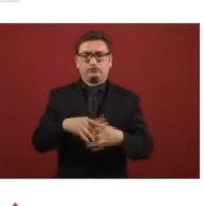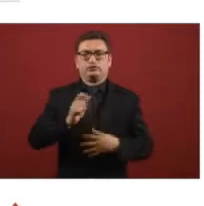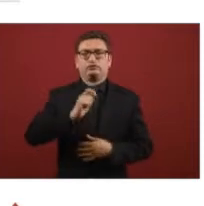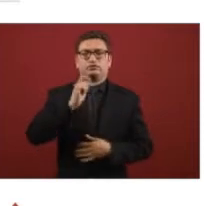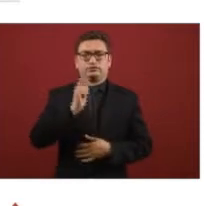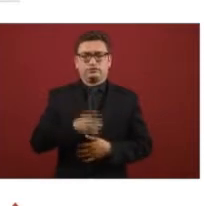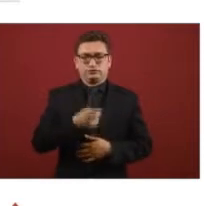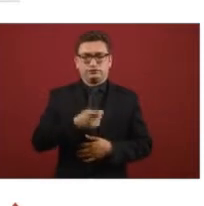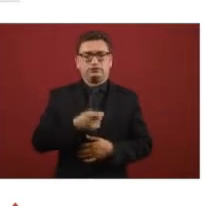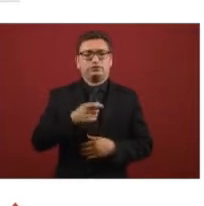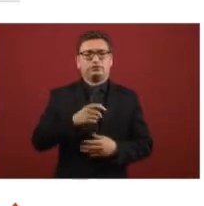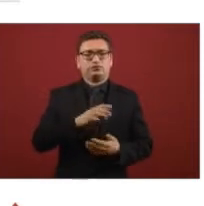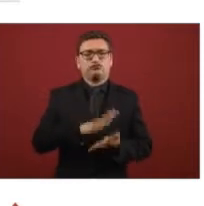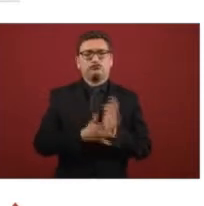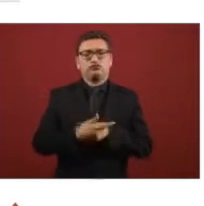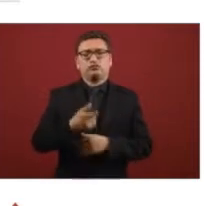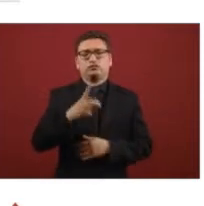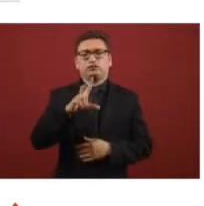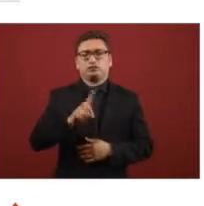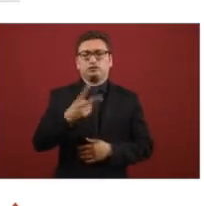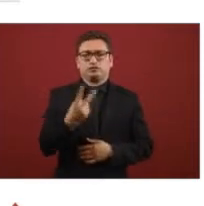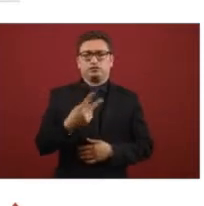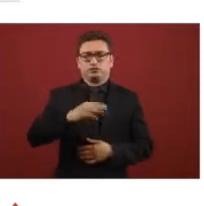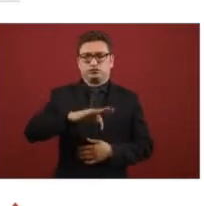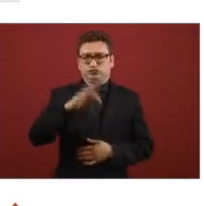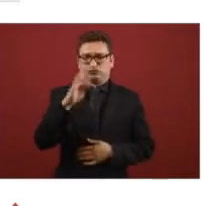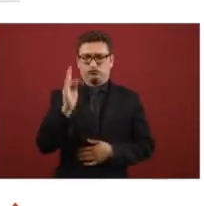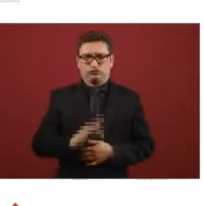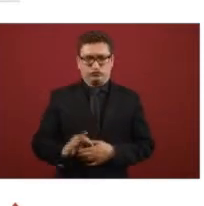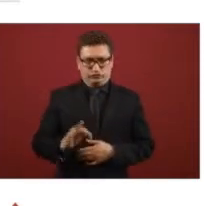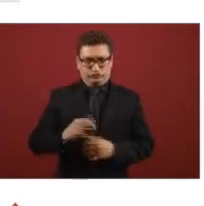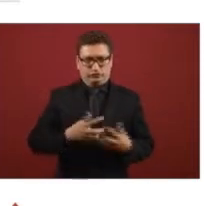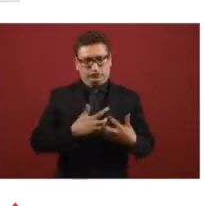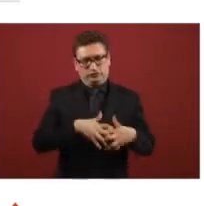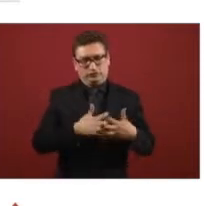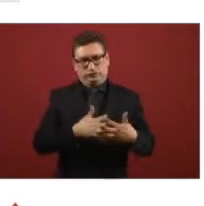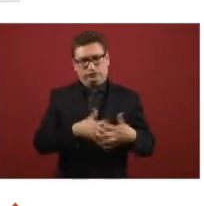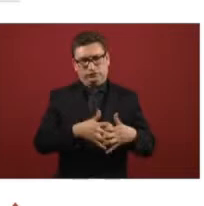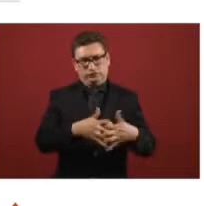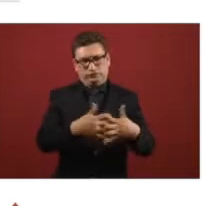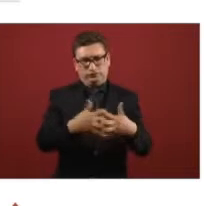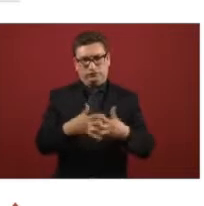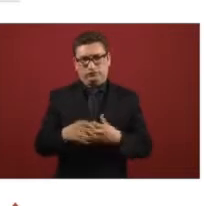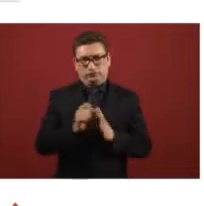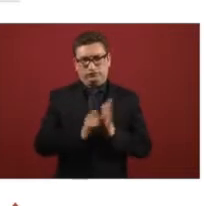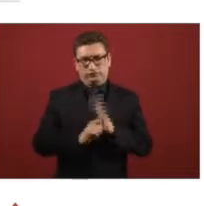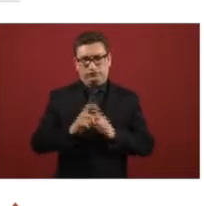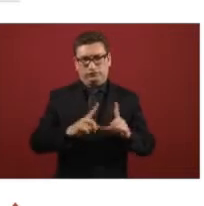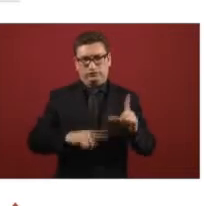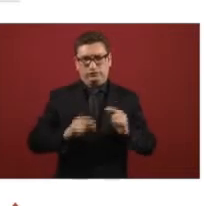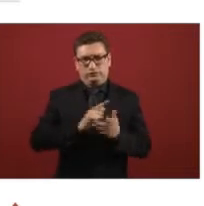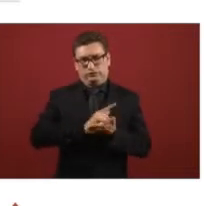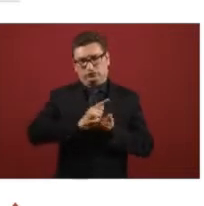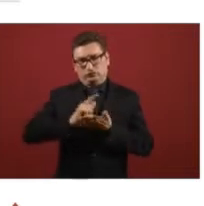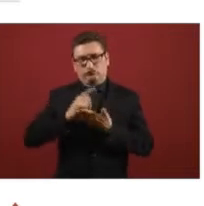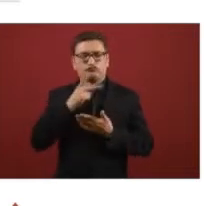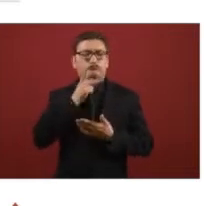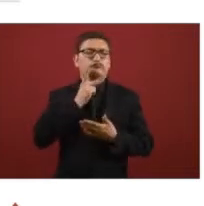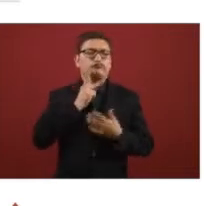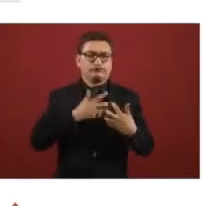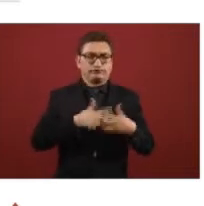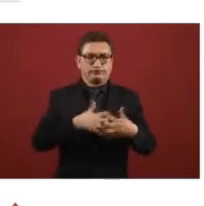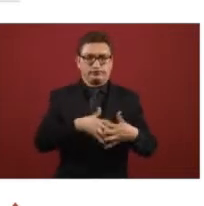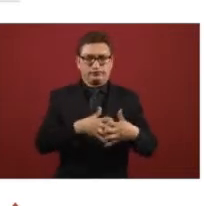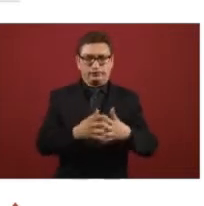what is equivalent to 32% of the capacity of our national system of